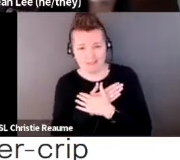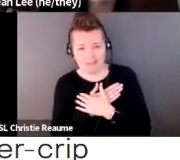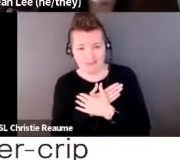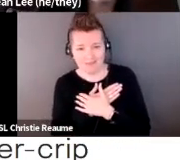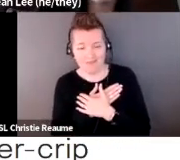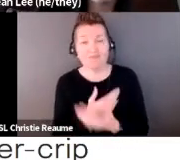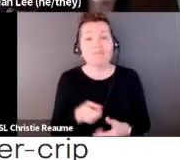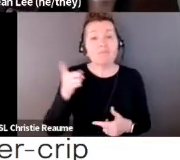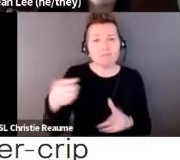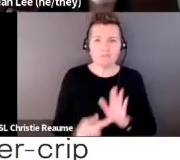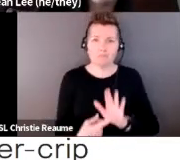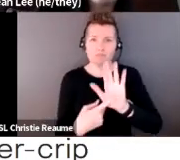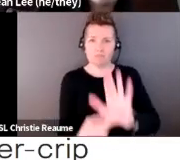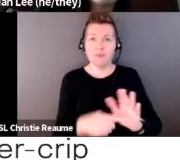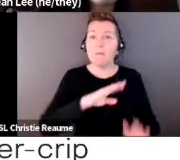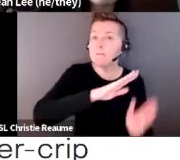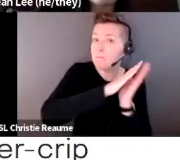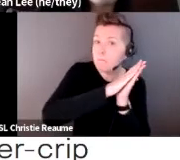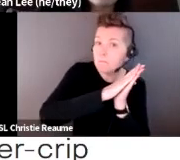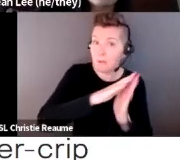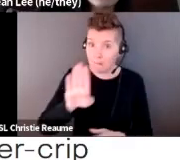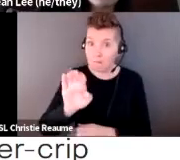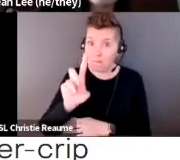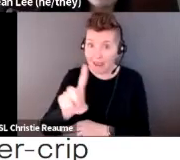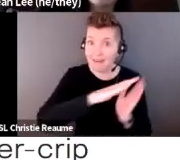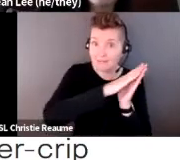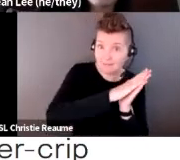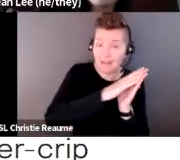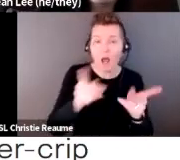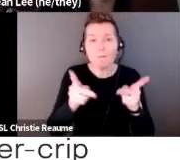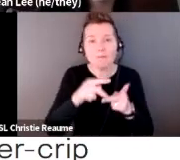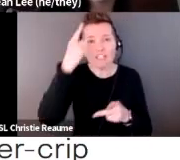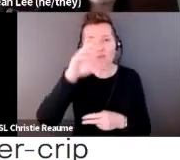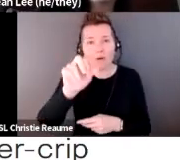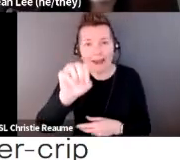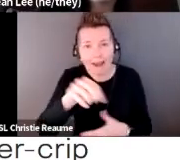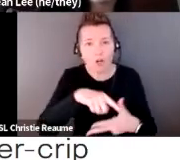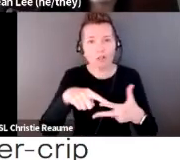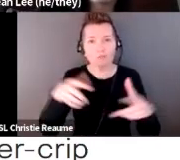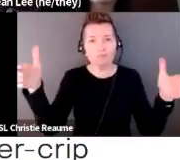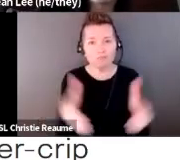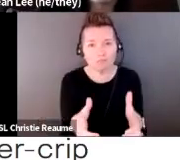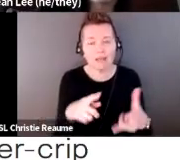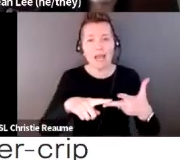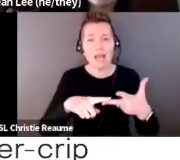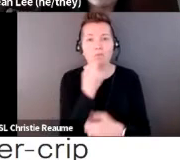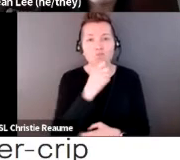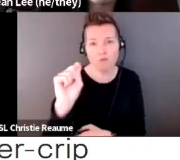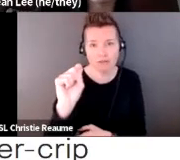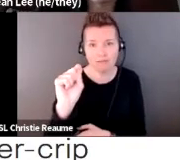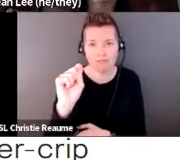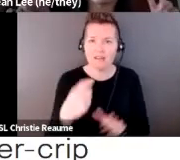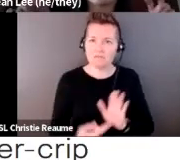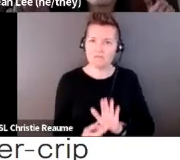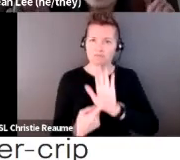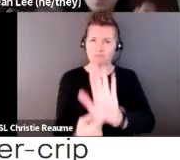explore the bed as a site of care, collectivity, and protest, and redefine what is typically considered to count